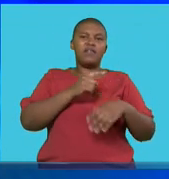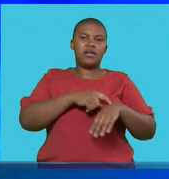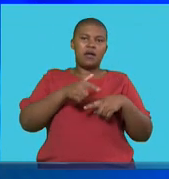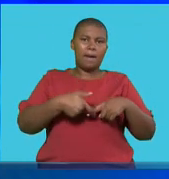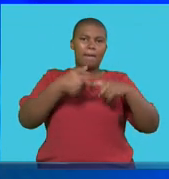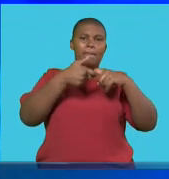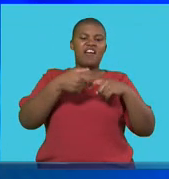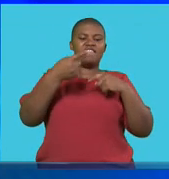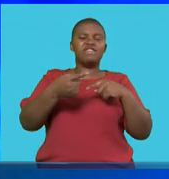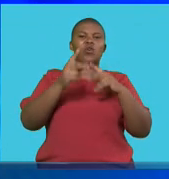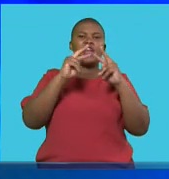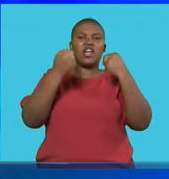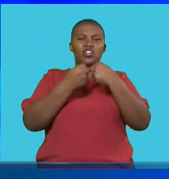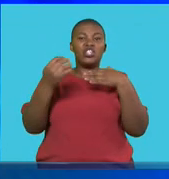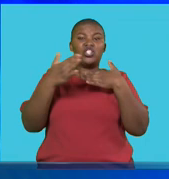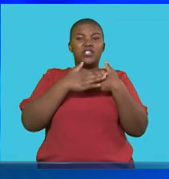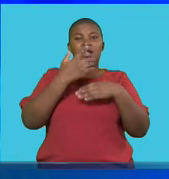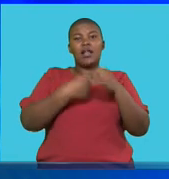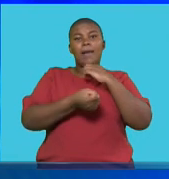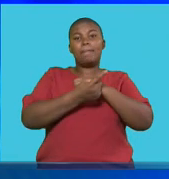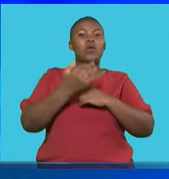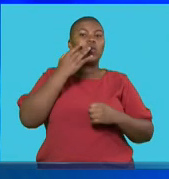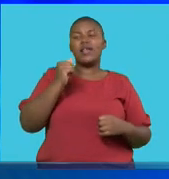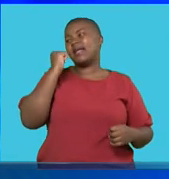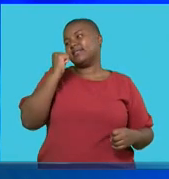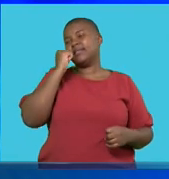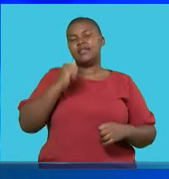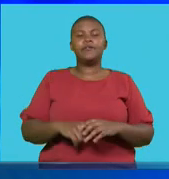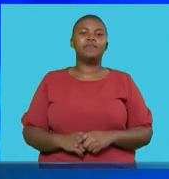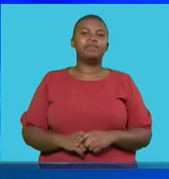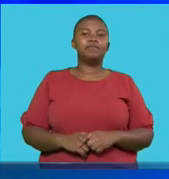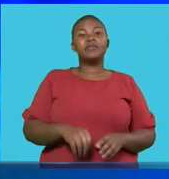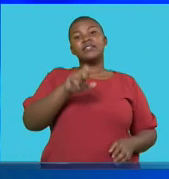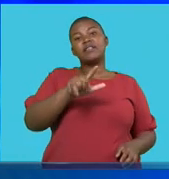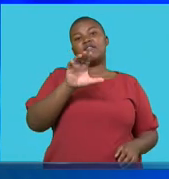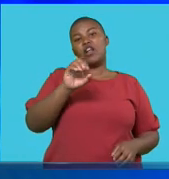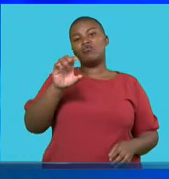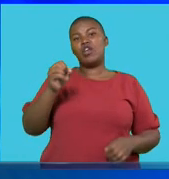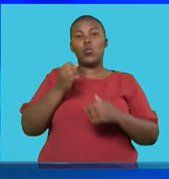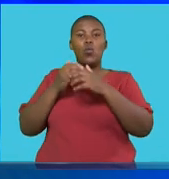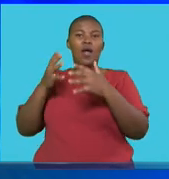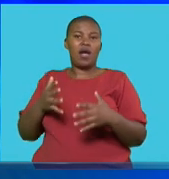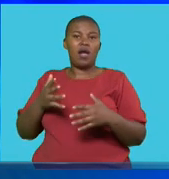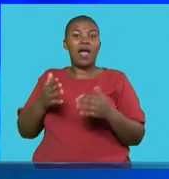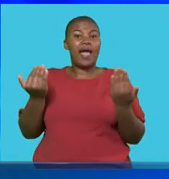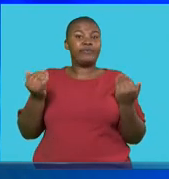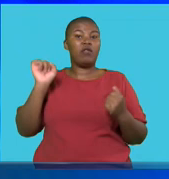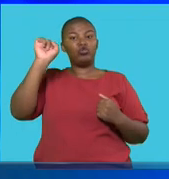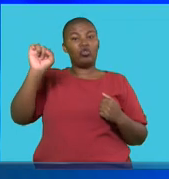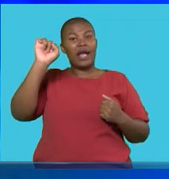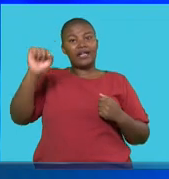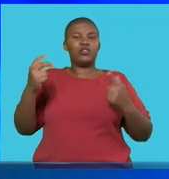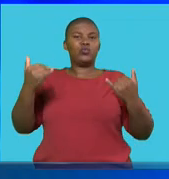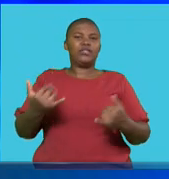nationwide shutdown that was set to take place yesterday. Now approximately 700 workers were expected to go on strike in Pumalangam,